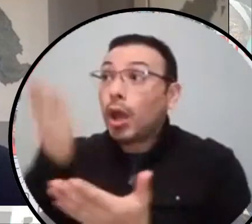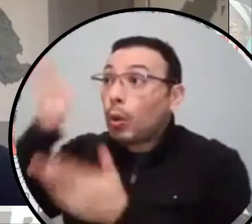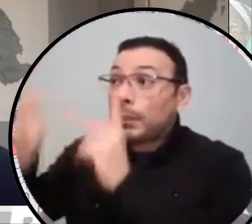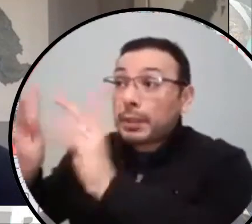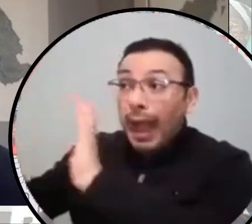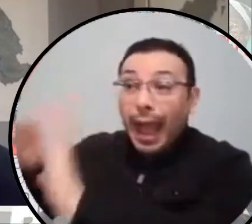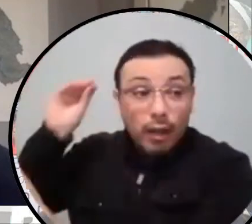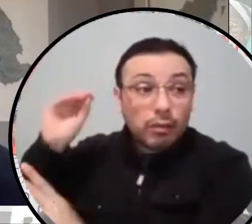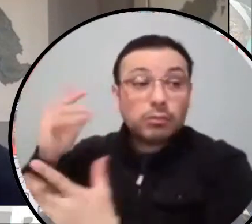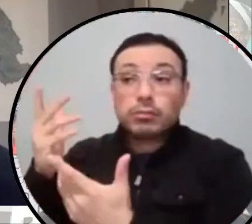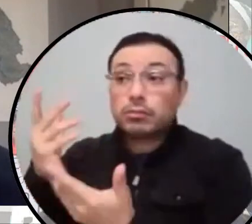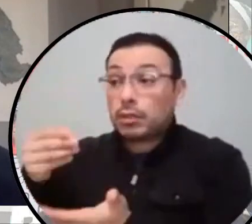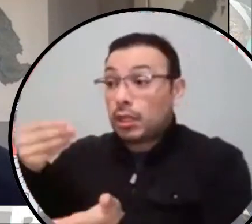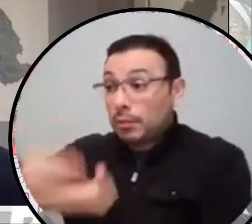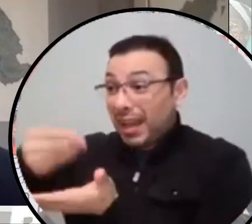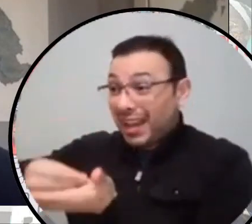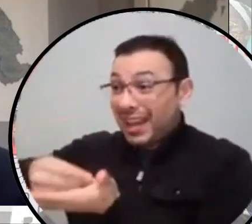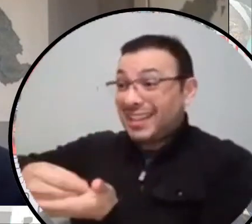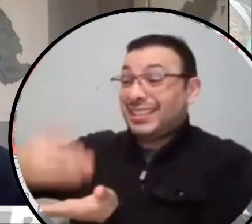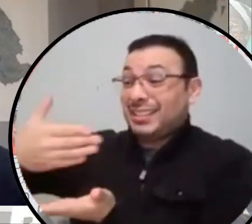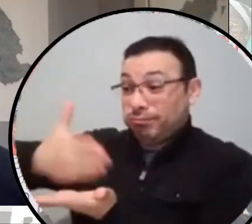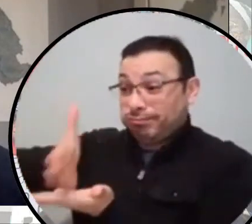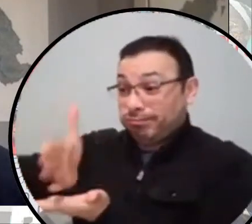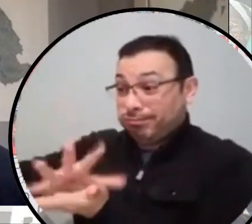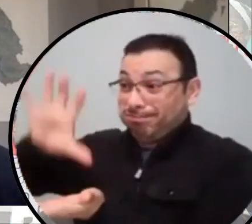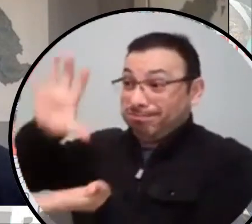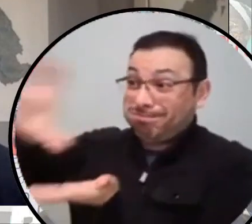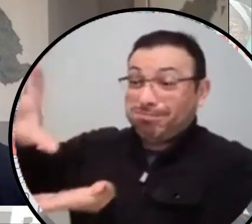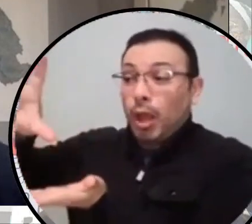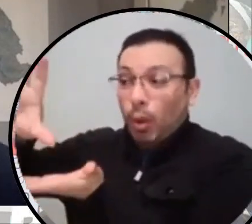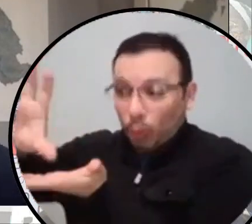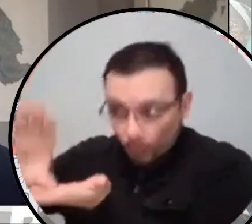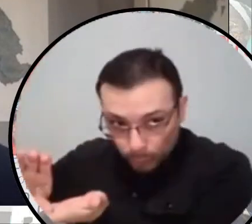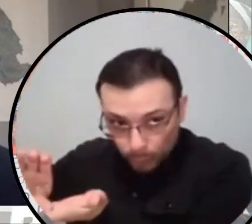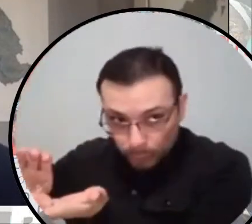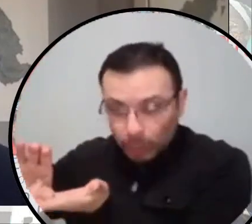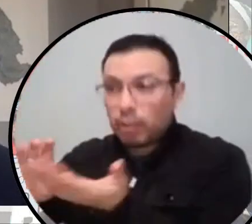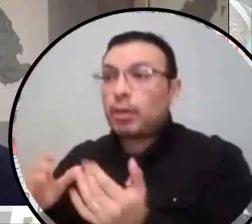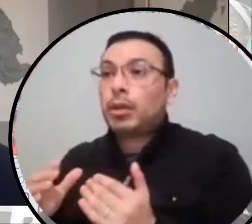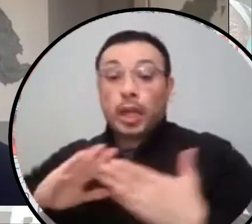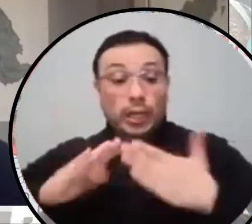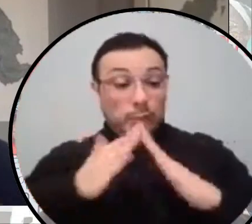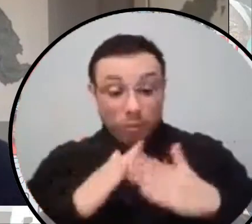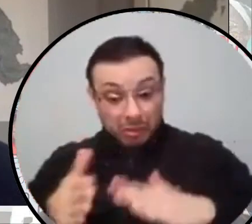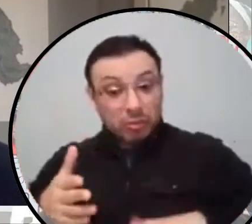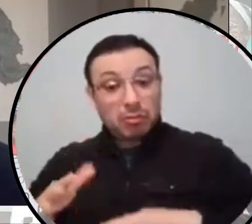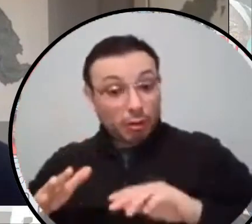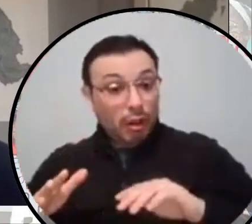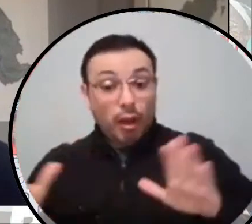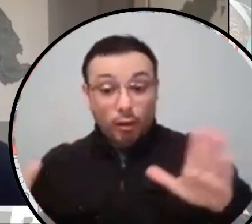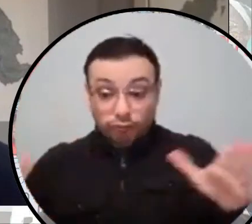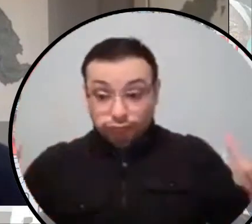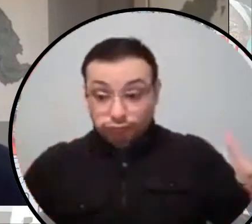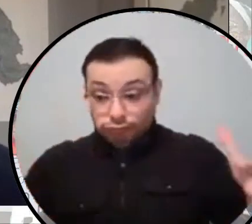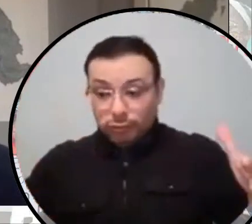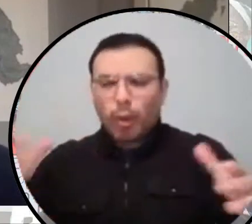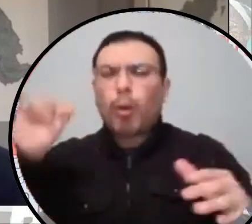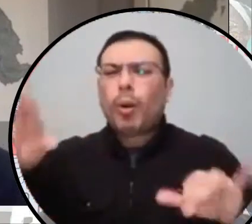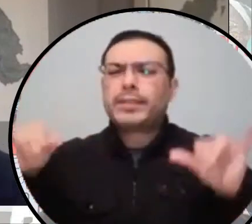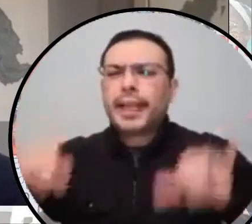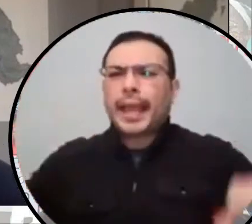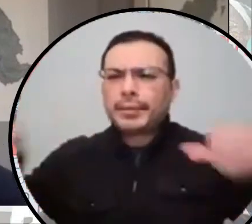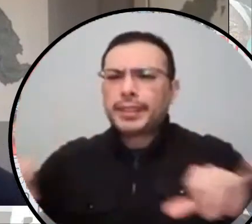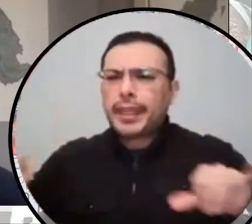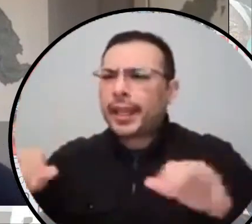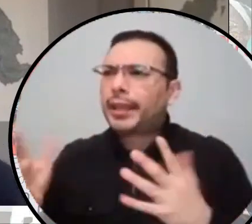Is this going to shrink the budget of the thing? Is this going to move towards what our communities need? Or is this just more of the same nonsense that's going to give the